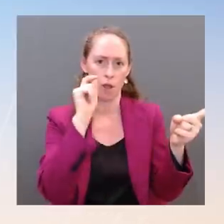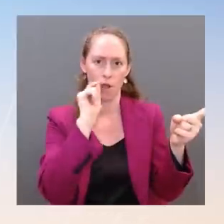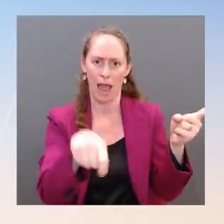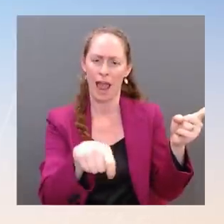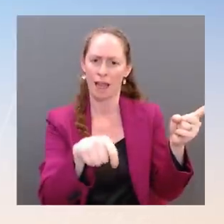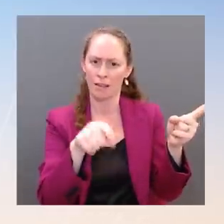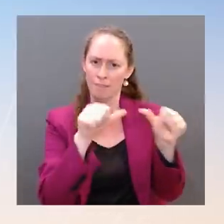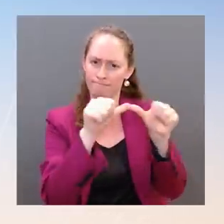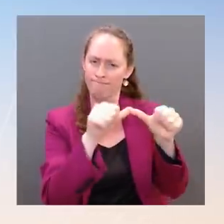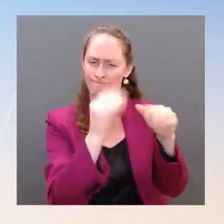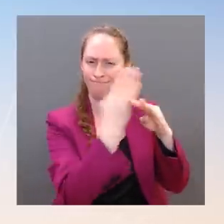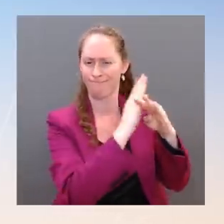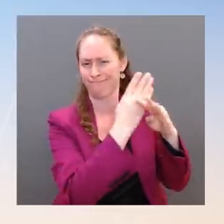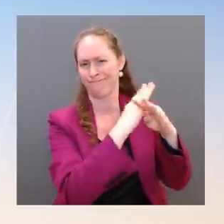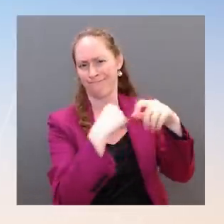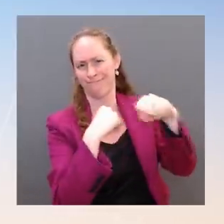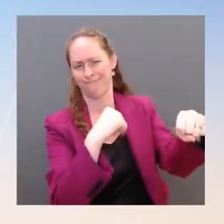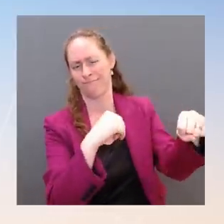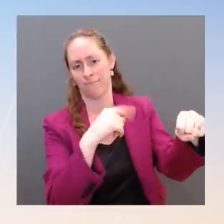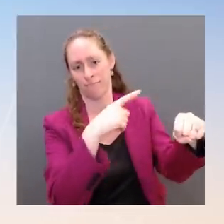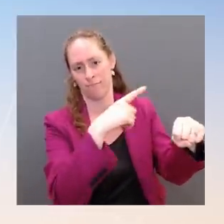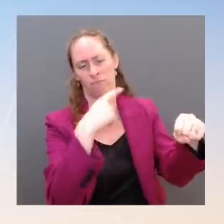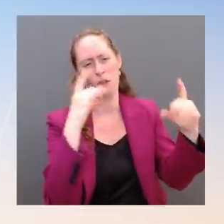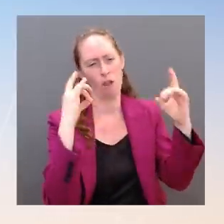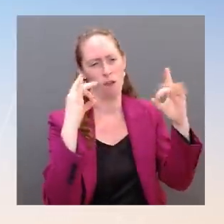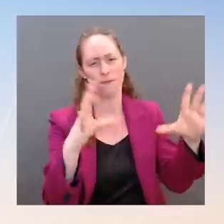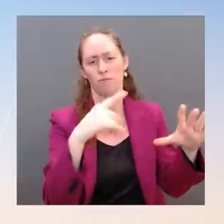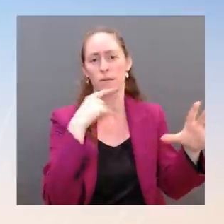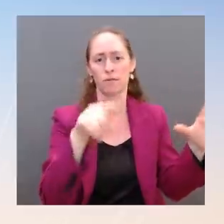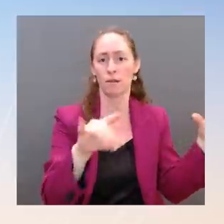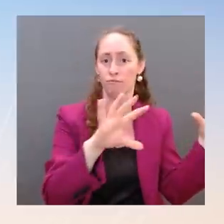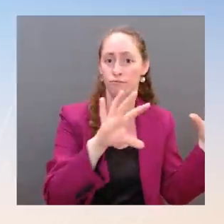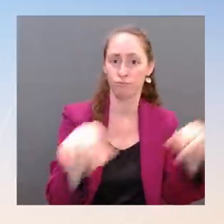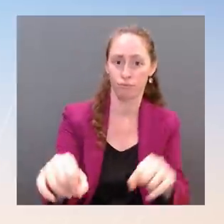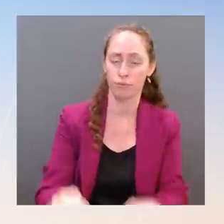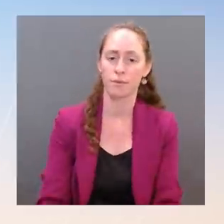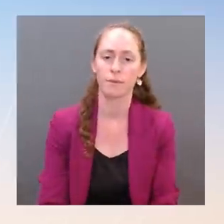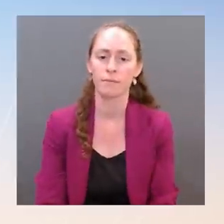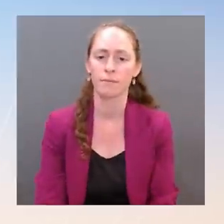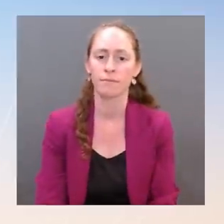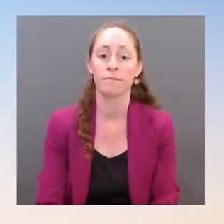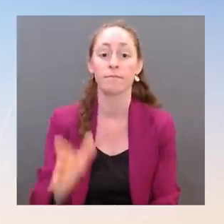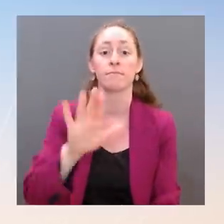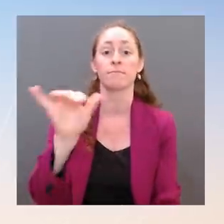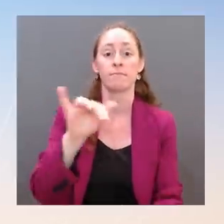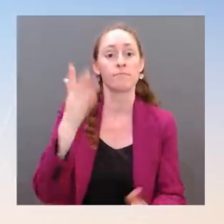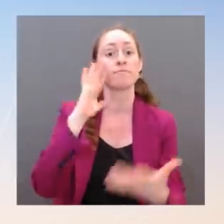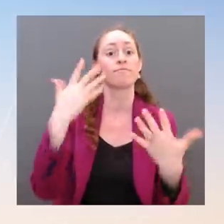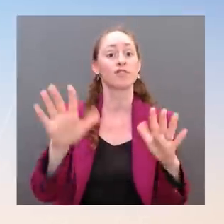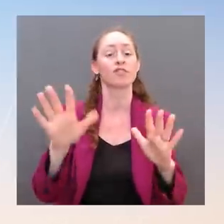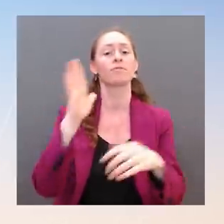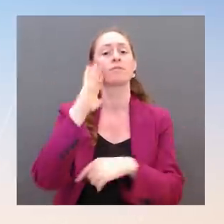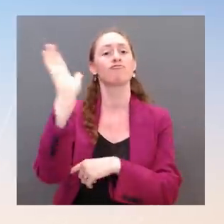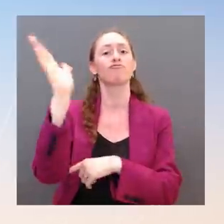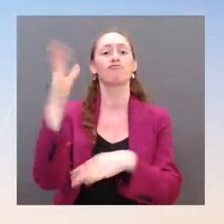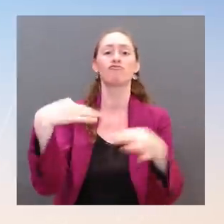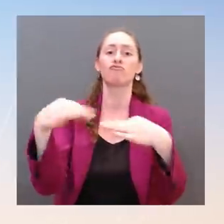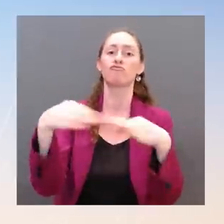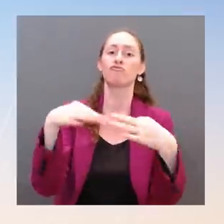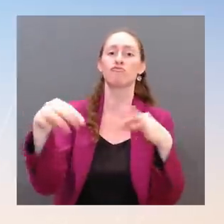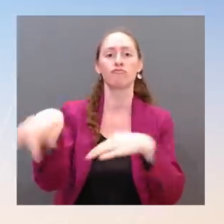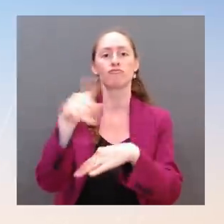have the opportunity to speak to the press and the public to affirm our shared vision for a peaceful and secure Euro-Atlantic region.